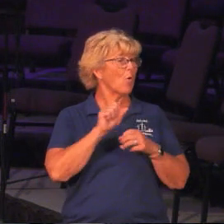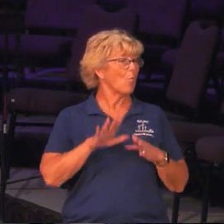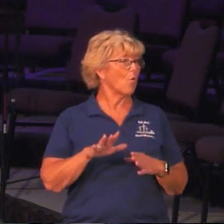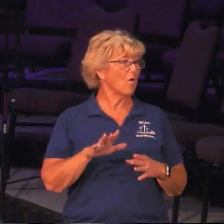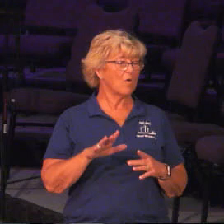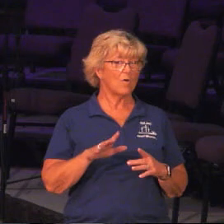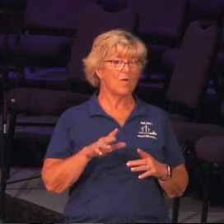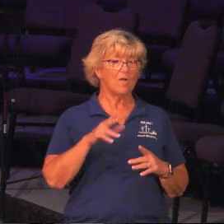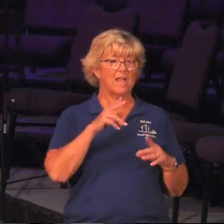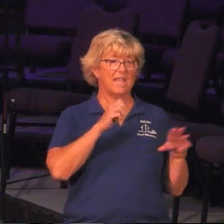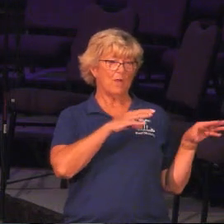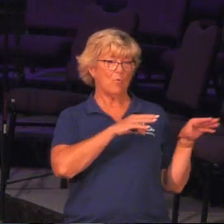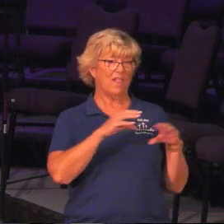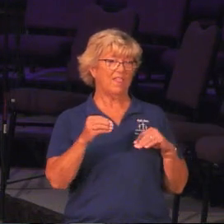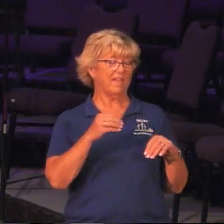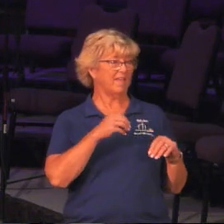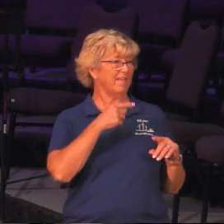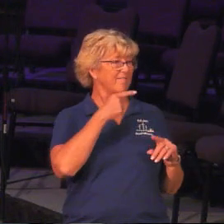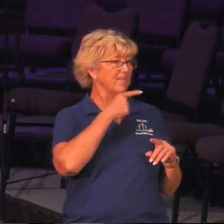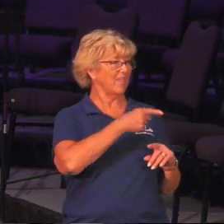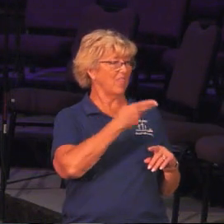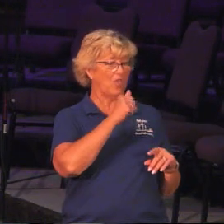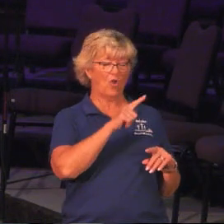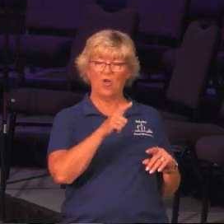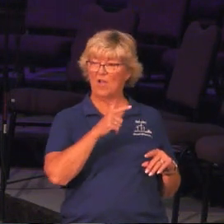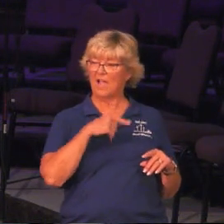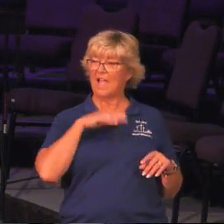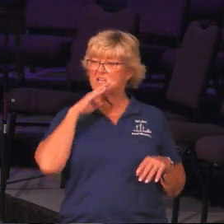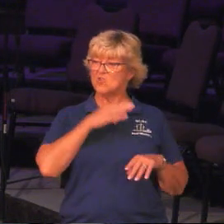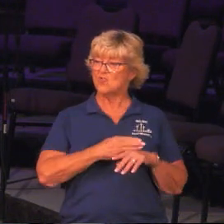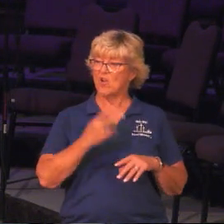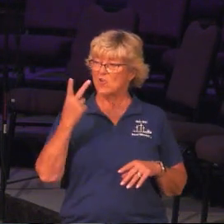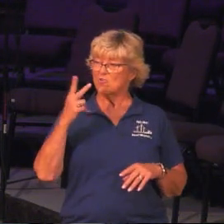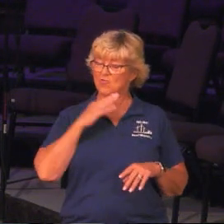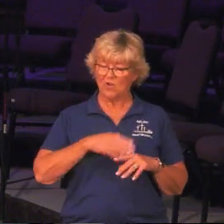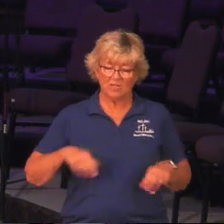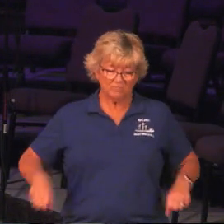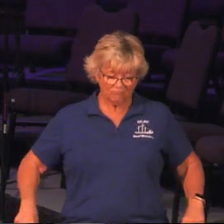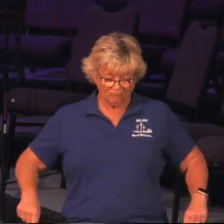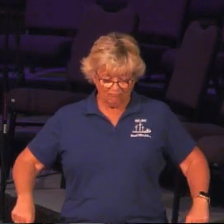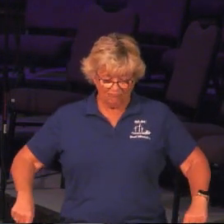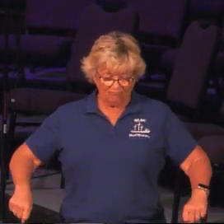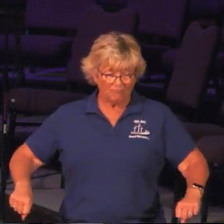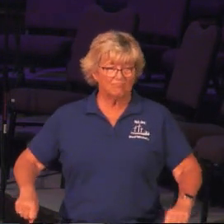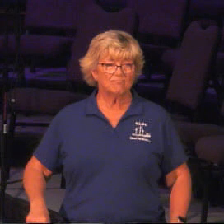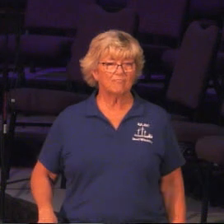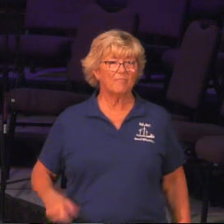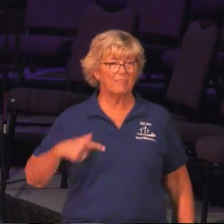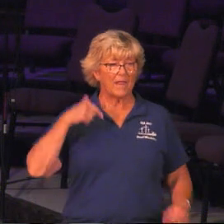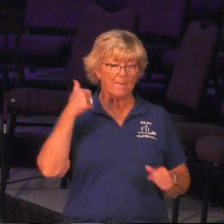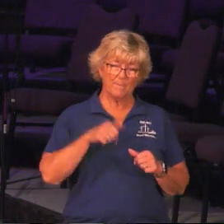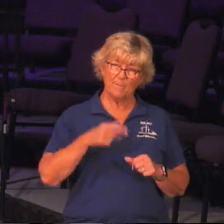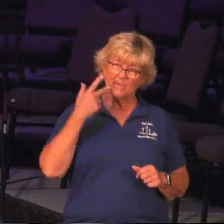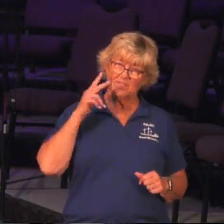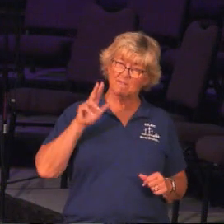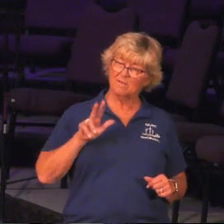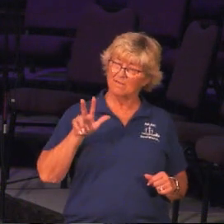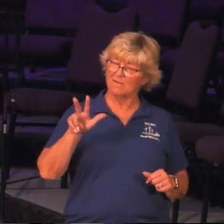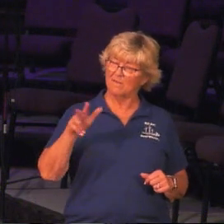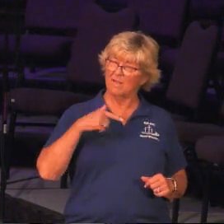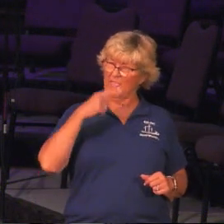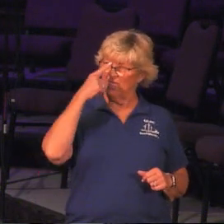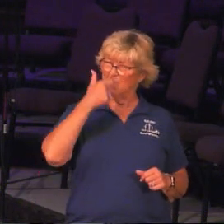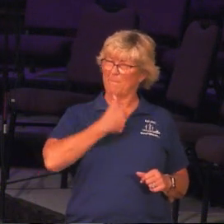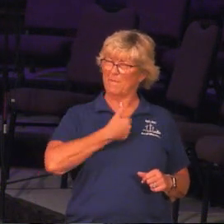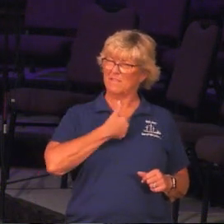walking away from St. Mary's Dining Hall, and he had a girl in each hand, looked like his two daughters. You know, and I remember seeing him, and I remember thinking